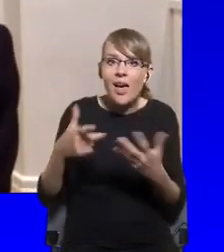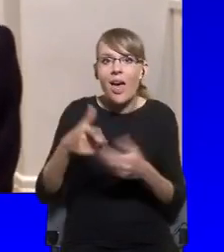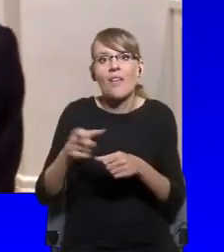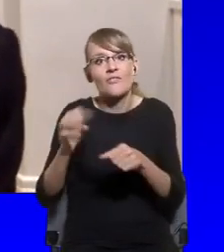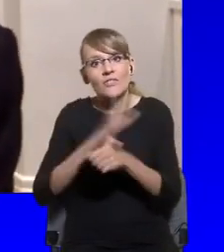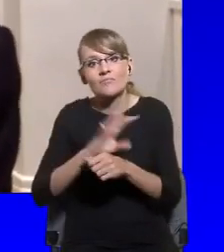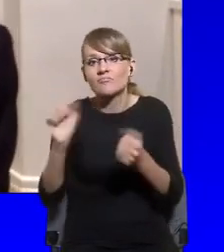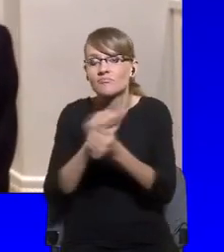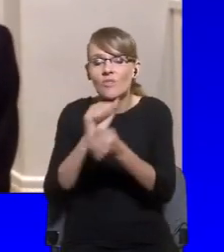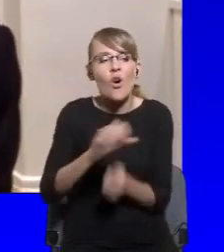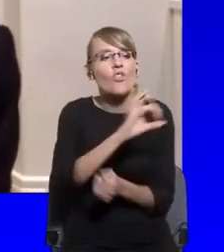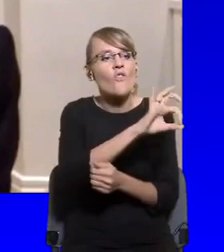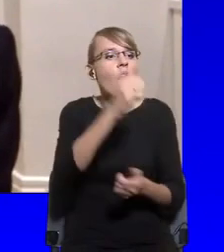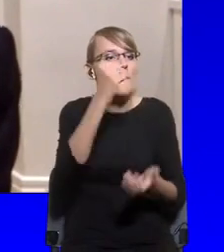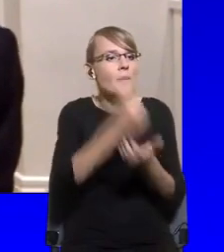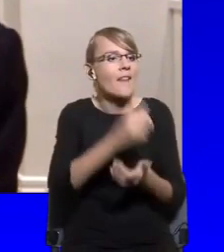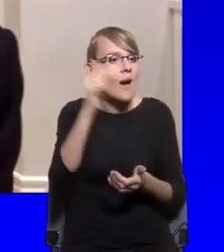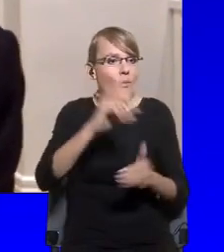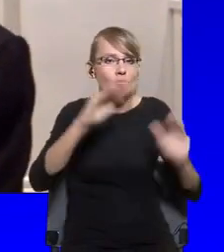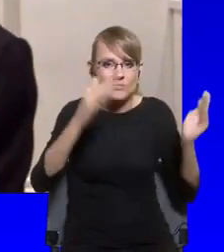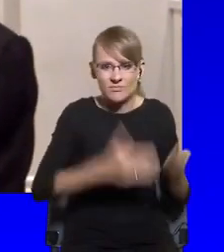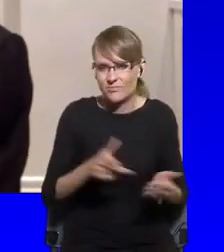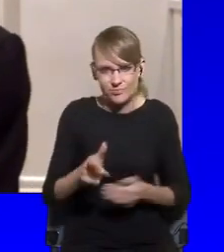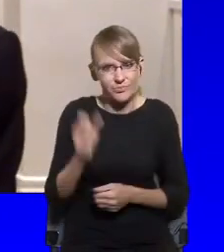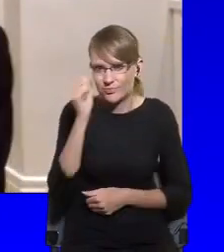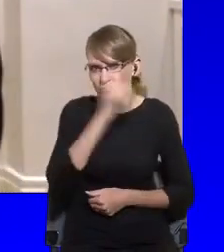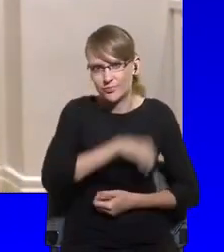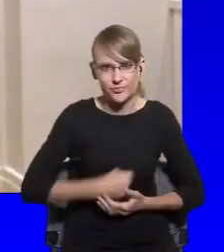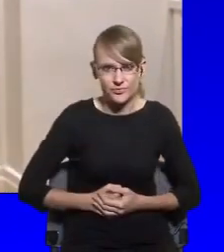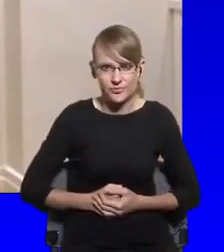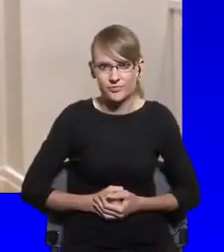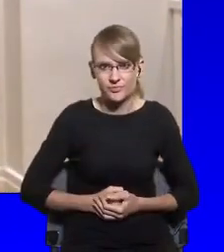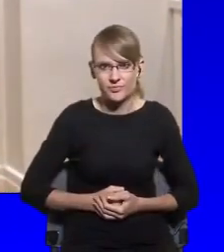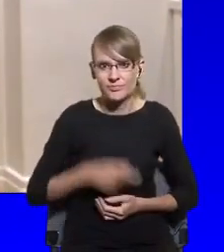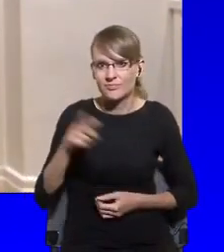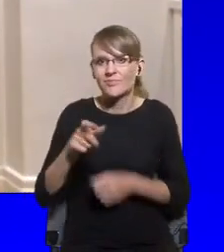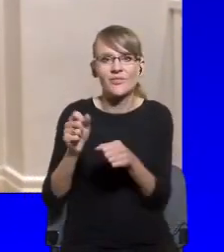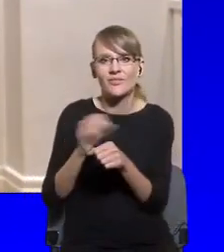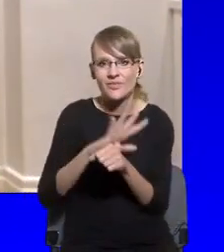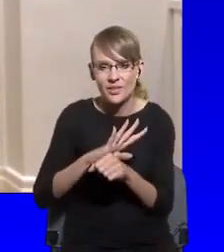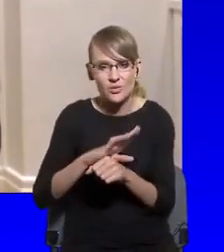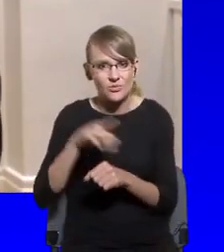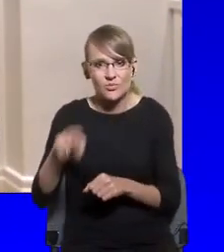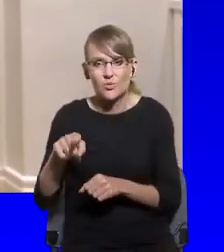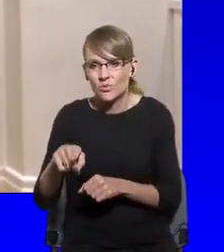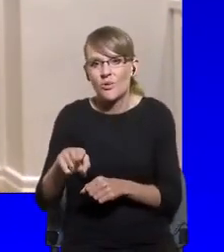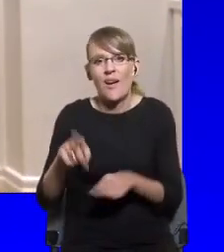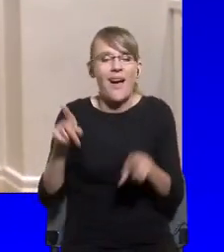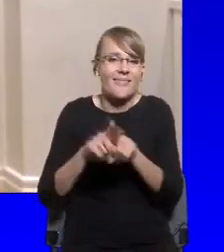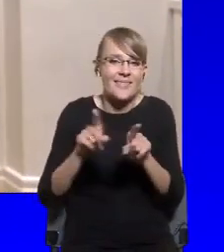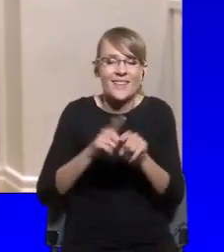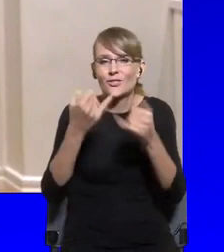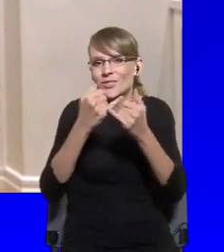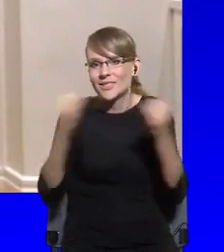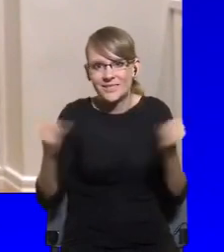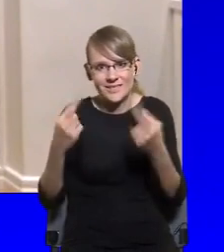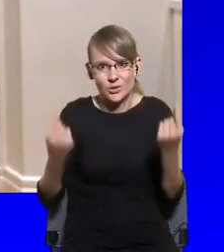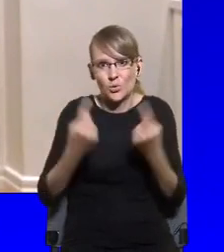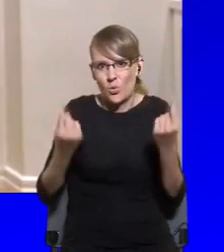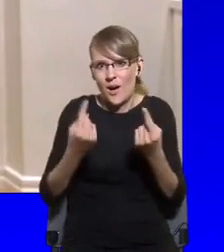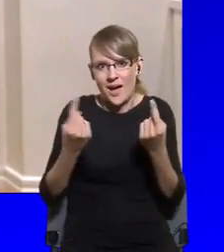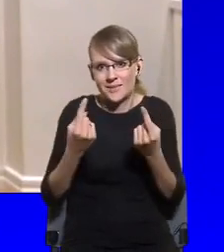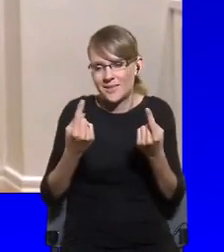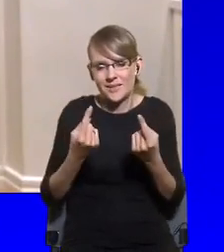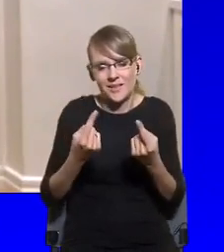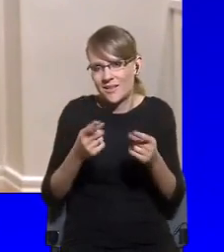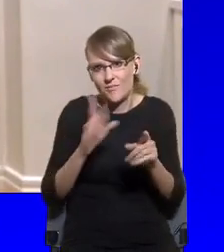uh, particularly when it comes to COVID-19, but I could bring examples from other areas as well. So number one, good policies, that's, that's